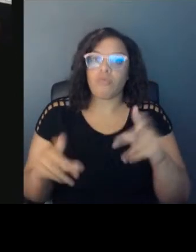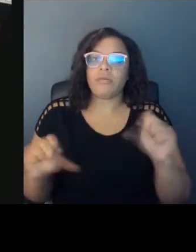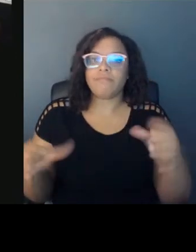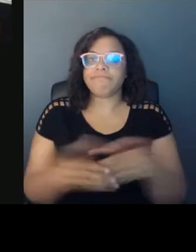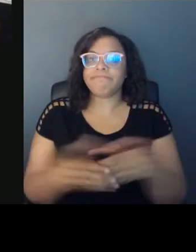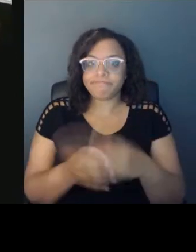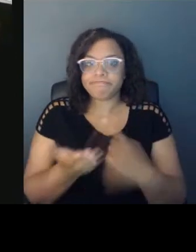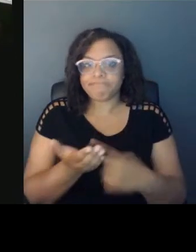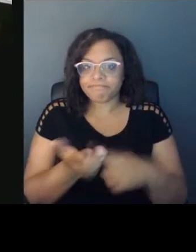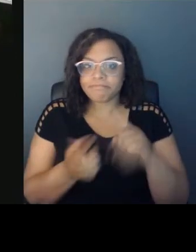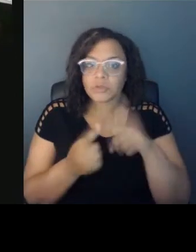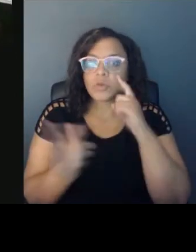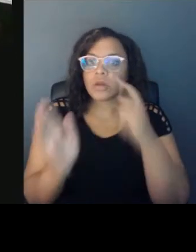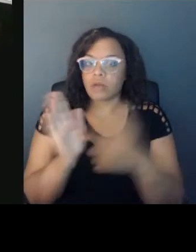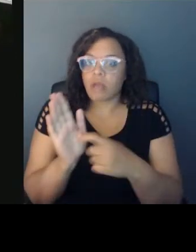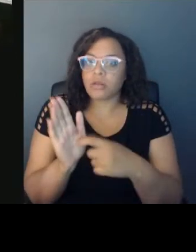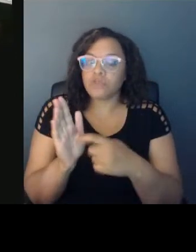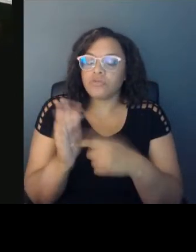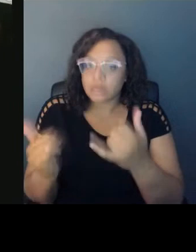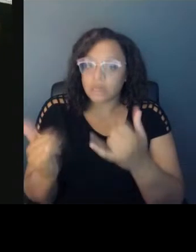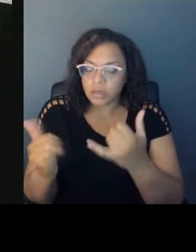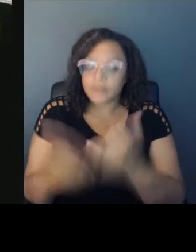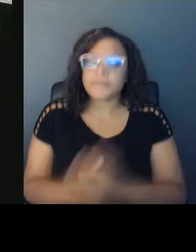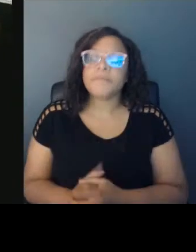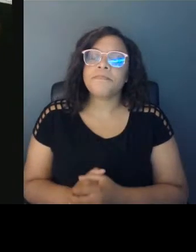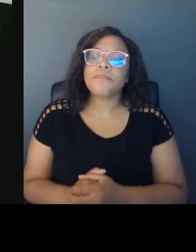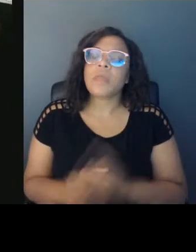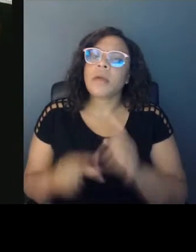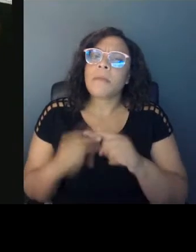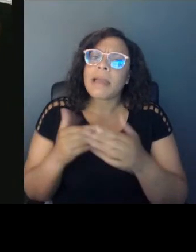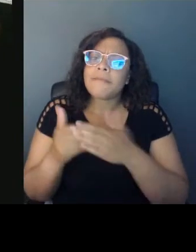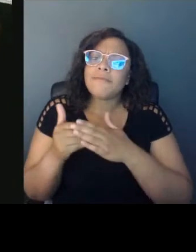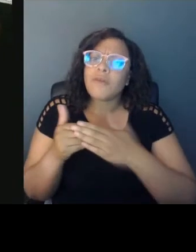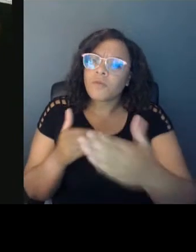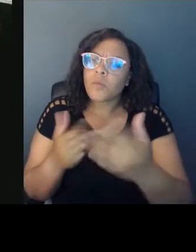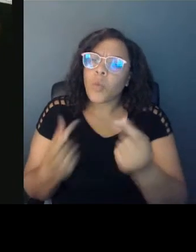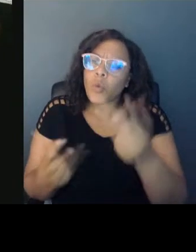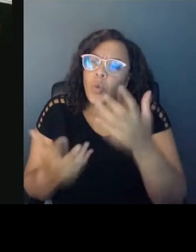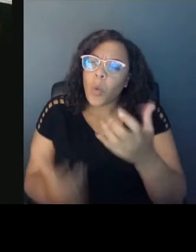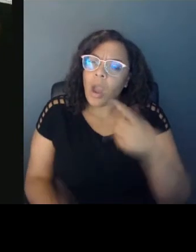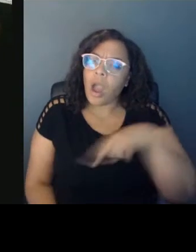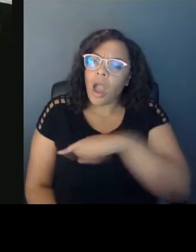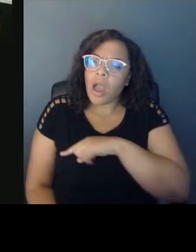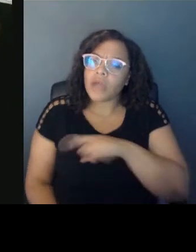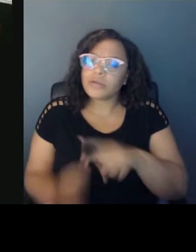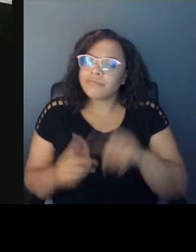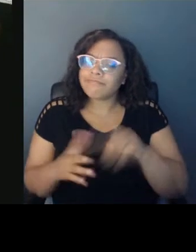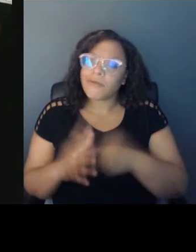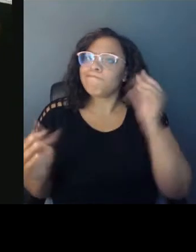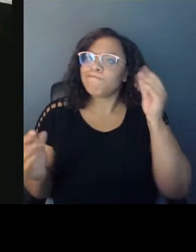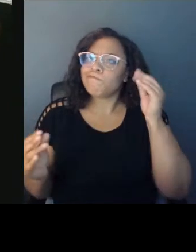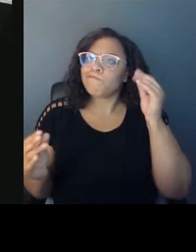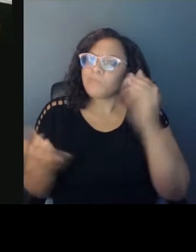this day. But going forward, what would you like us to be thinking about? And perhaps, Michael, would you like to start?